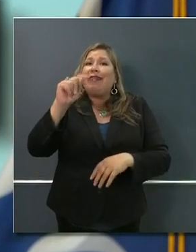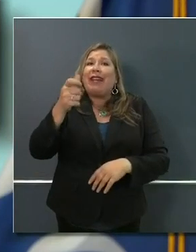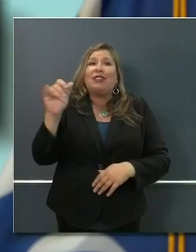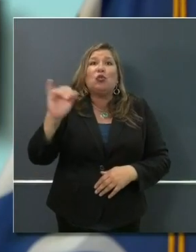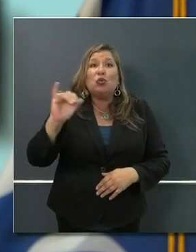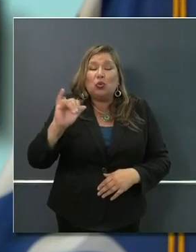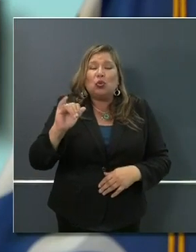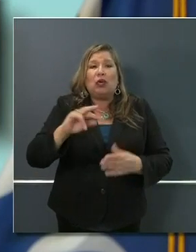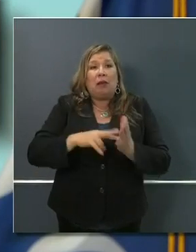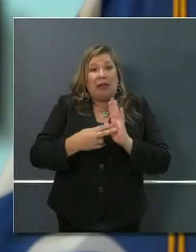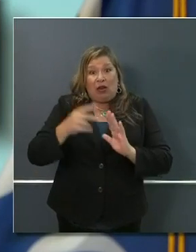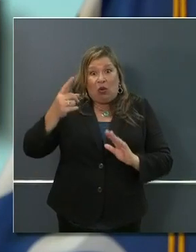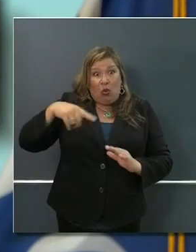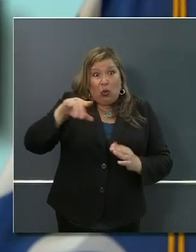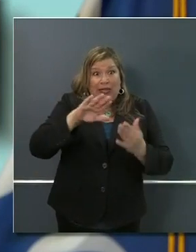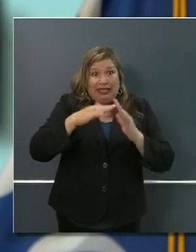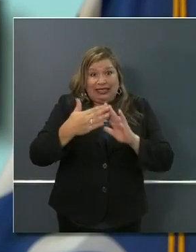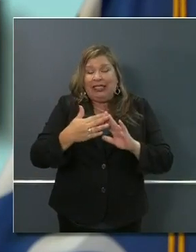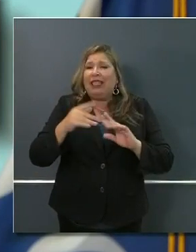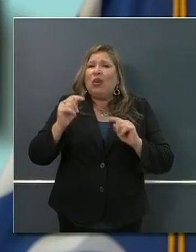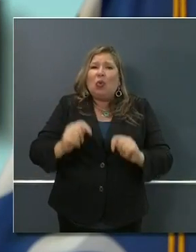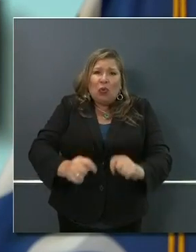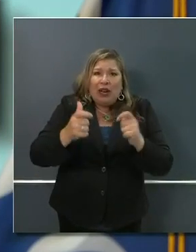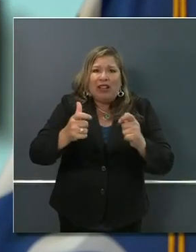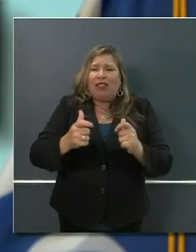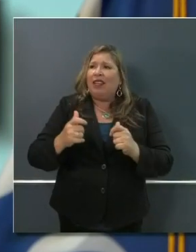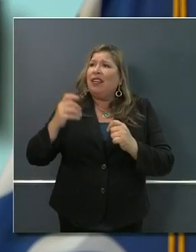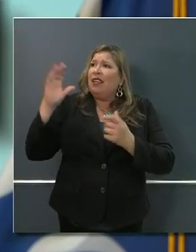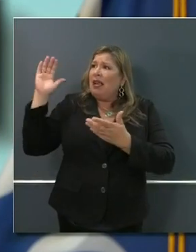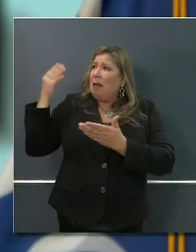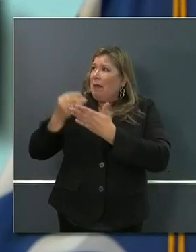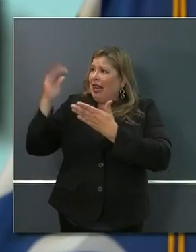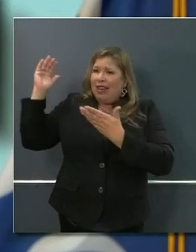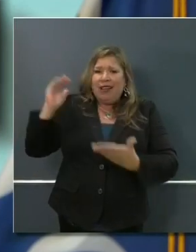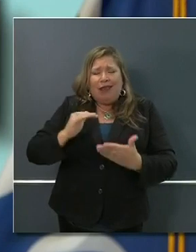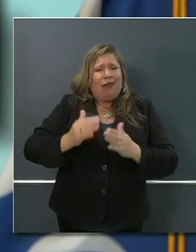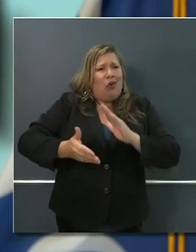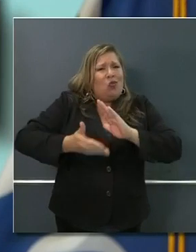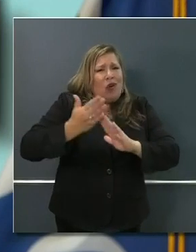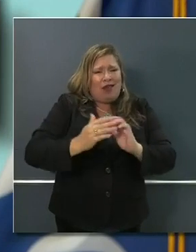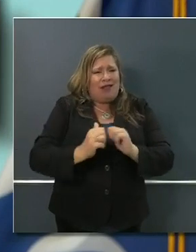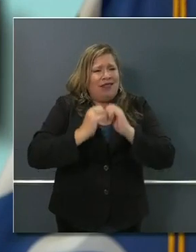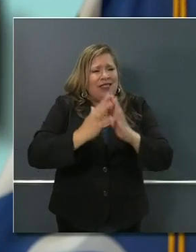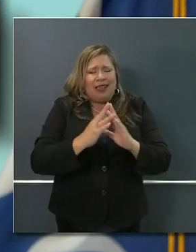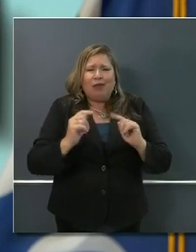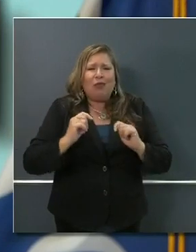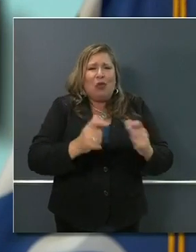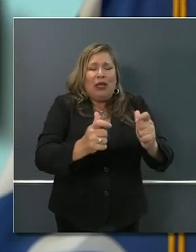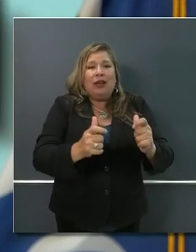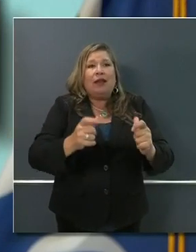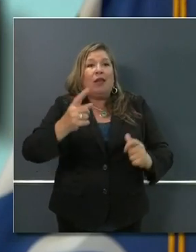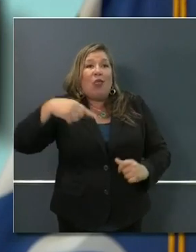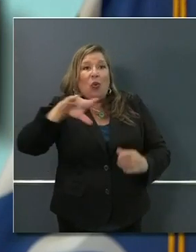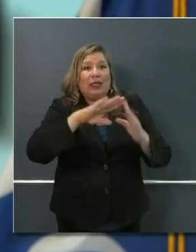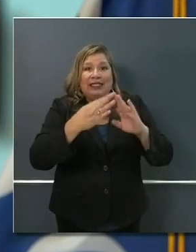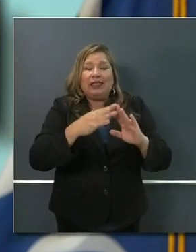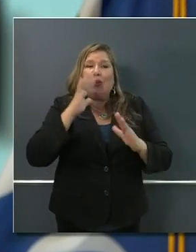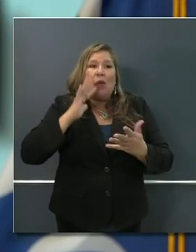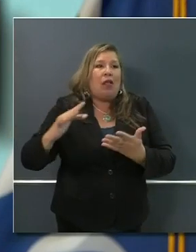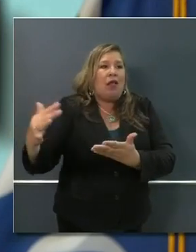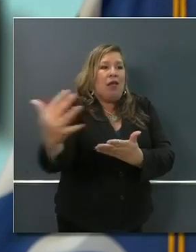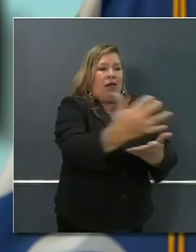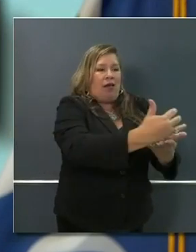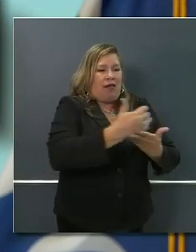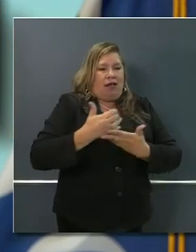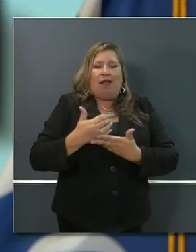those cities move to get these programs up and operational at scale, I believe those cities would more than cover the cost of that